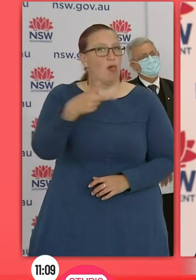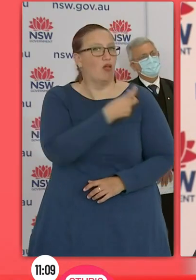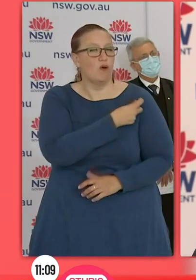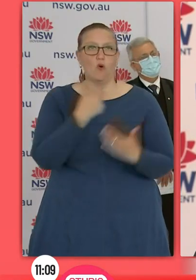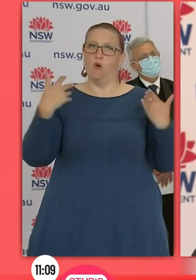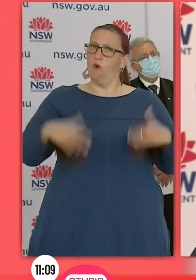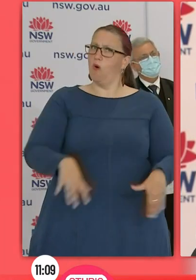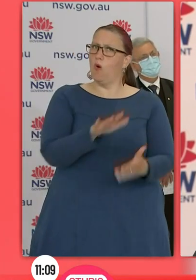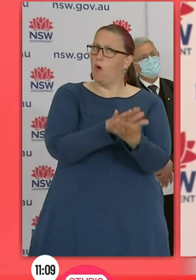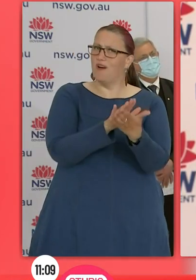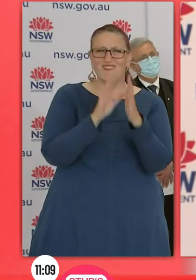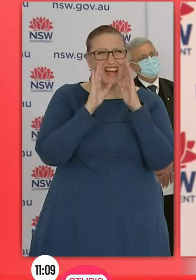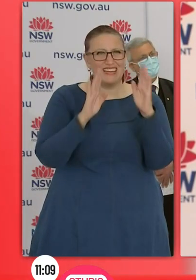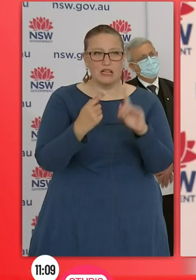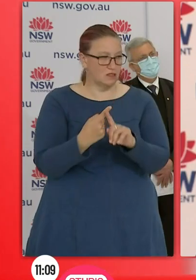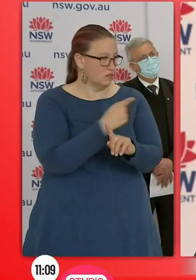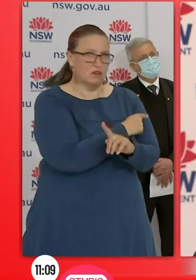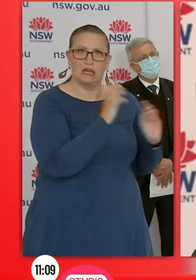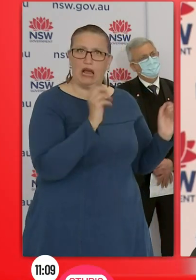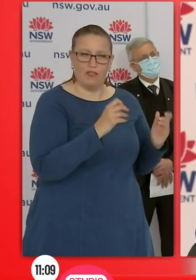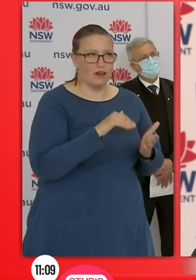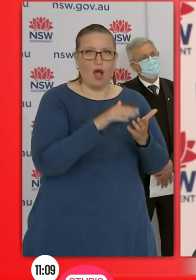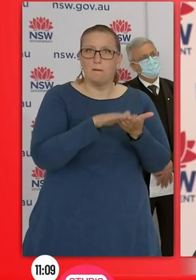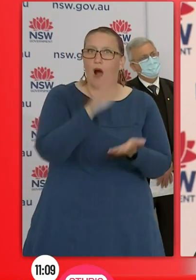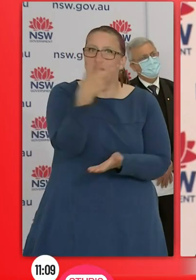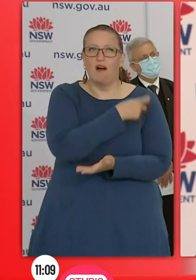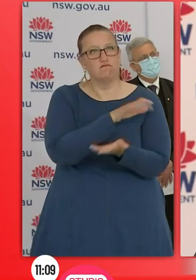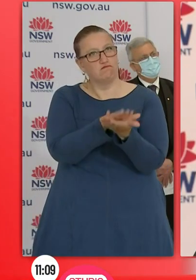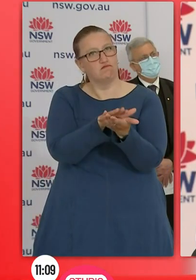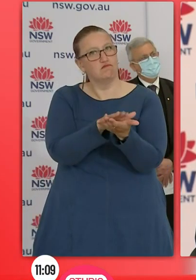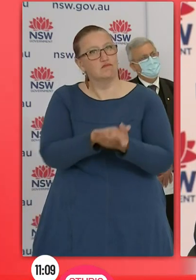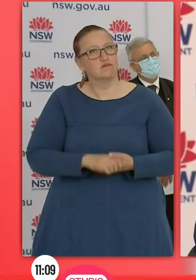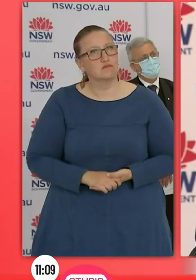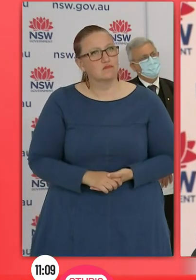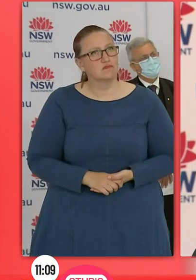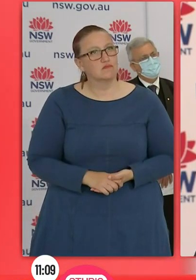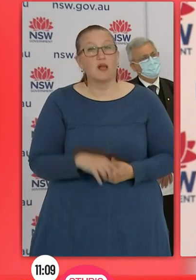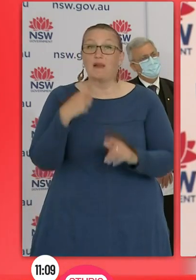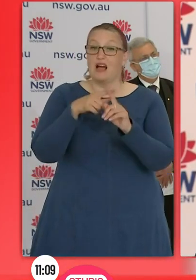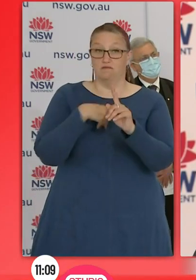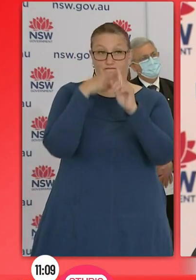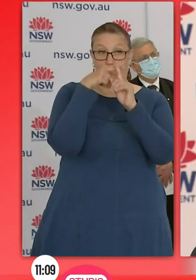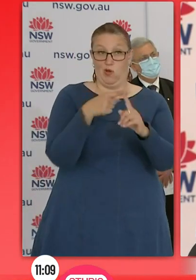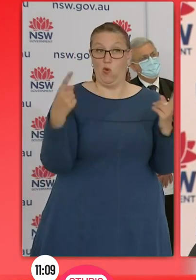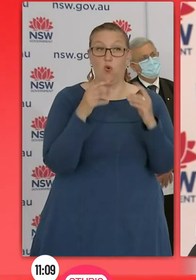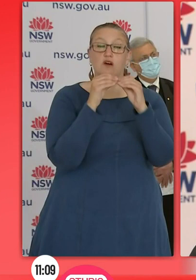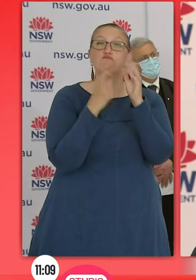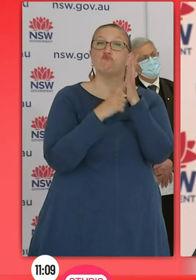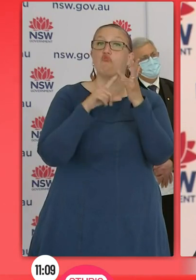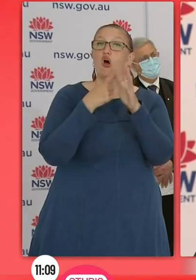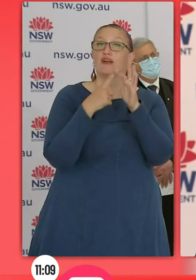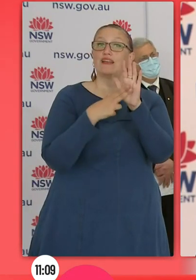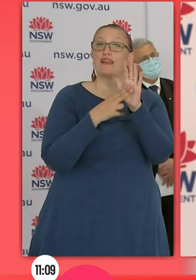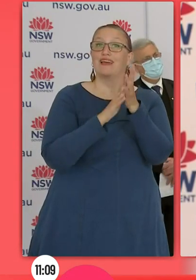continue to get vaccinated and on a further message about vaccination of the people of Broken Hill. We know there are cases, we know the